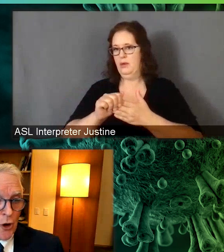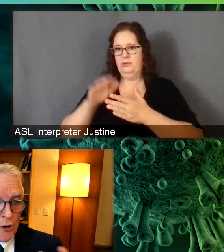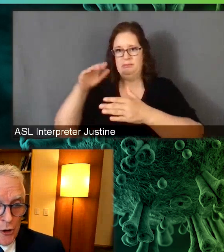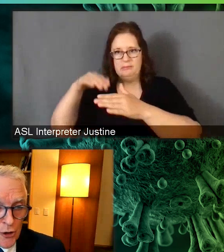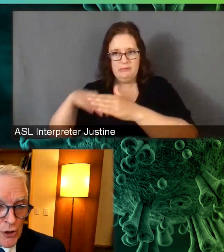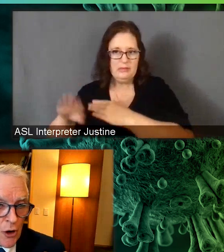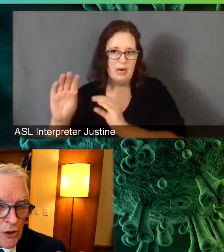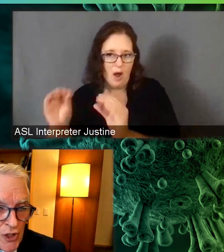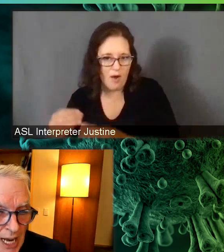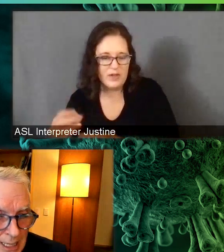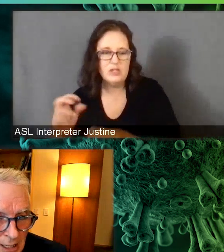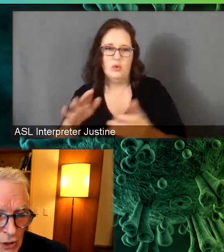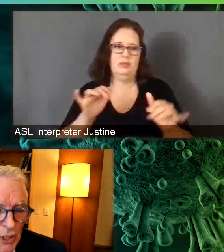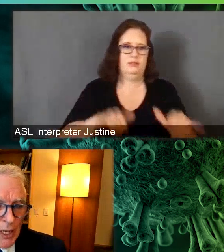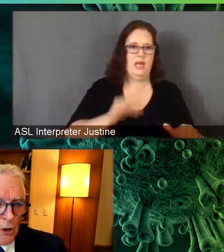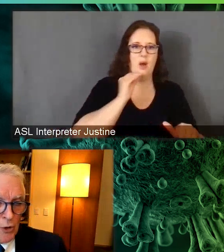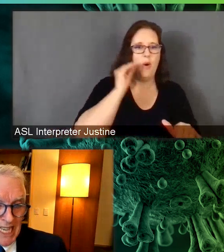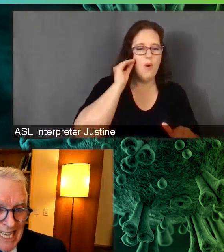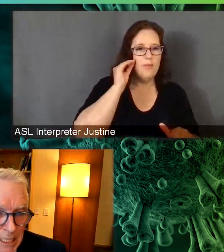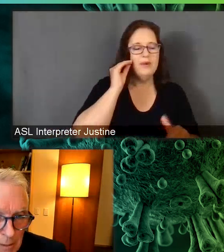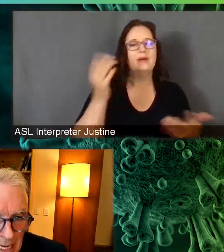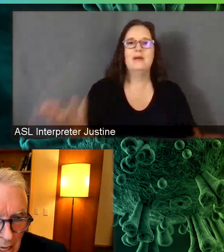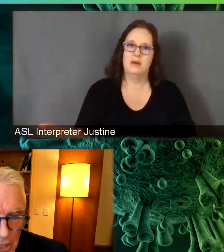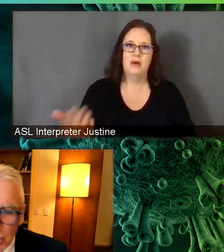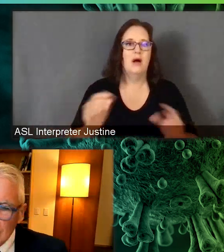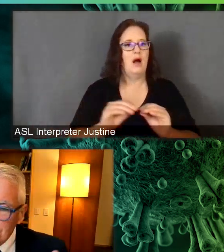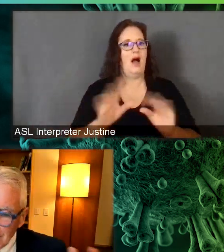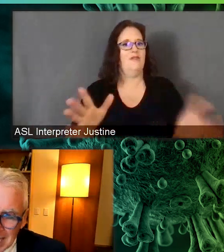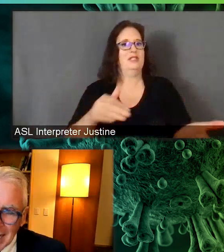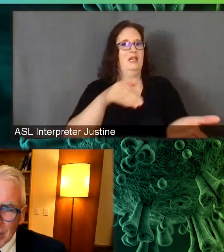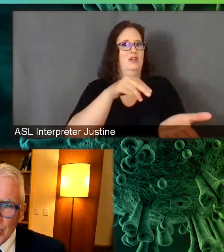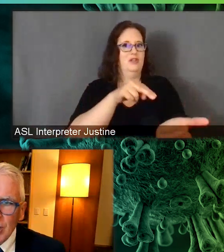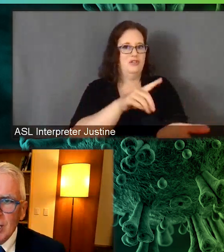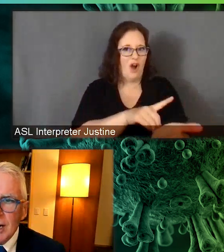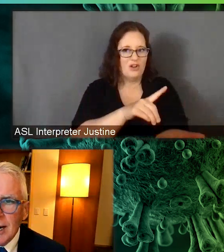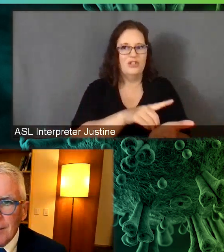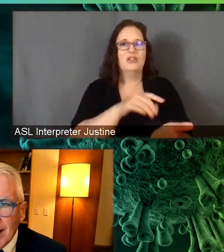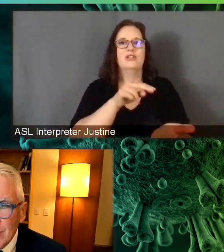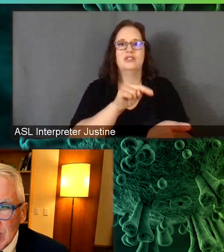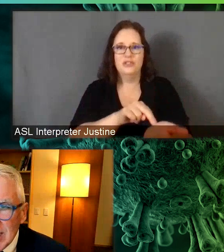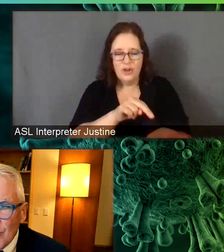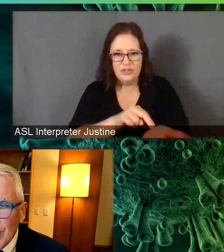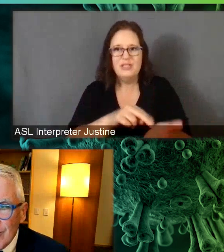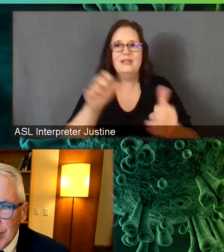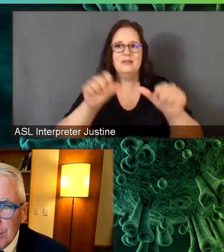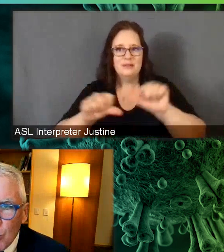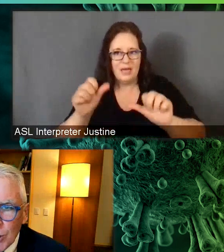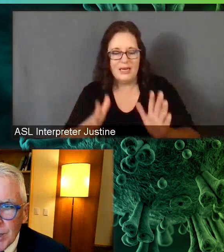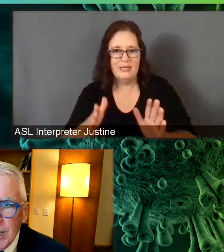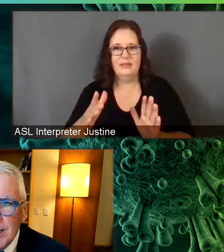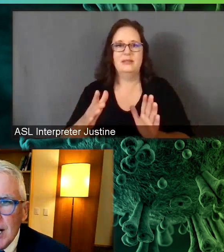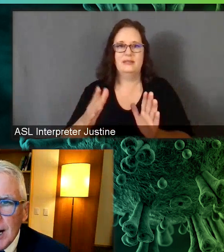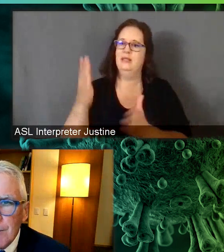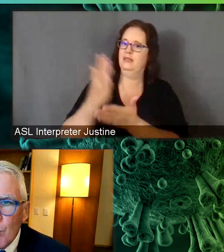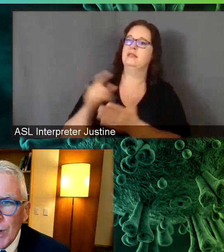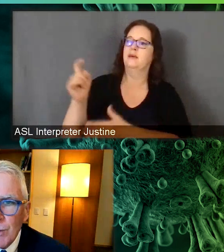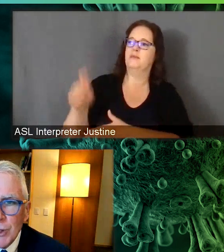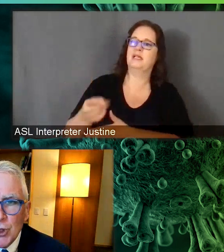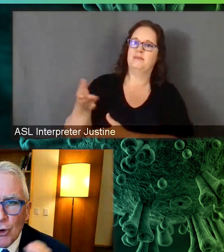doctors, our nurses, our scientists who need to be in the Hutch, they'll be at the Hutch. Obviously, that's very, very important.